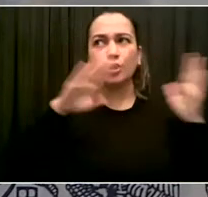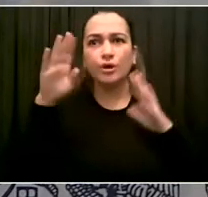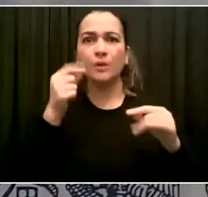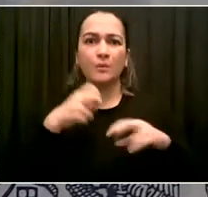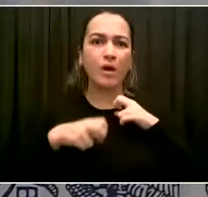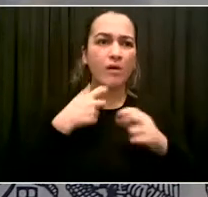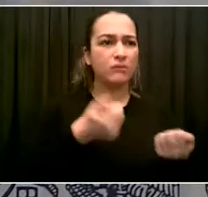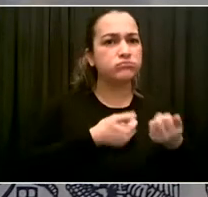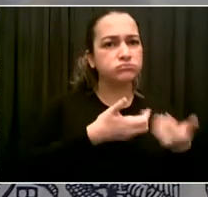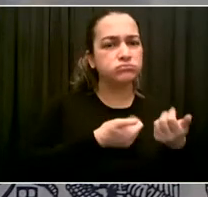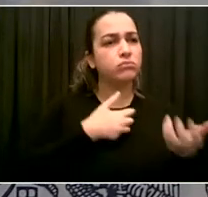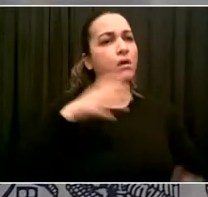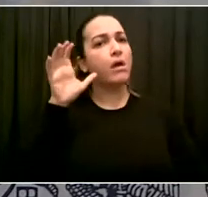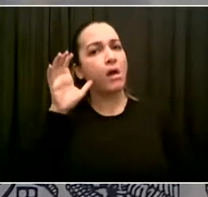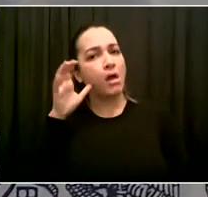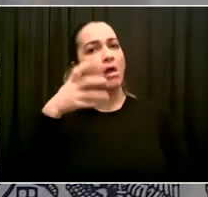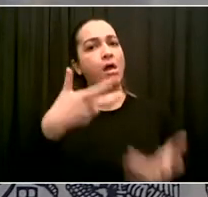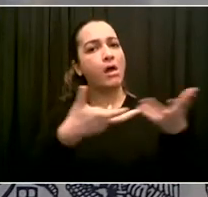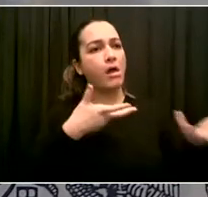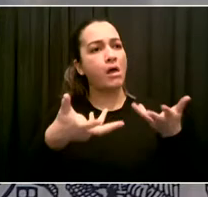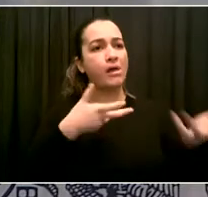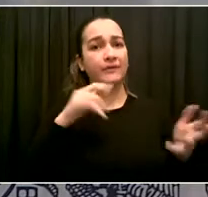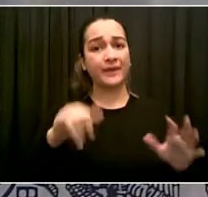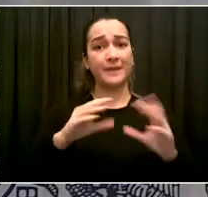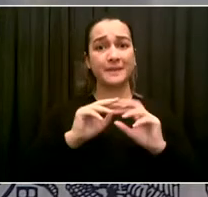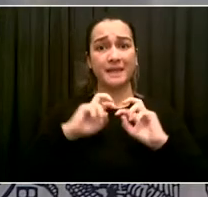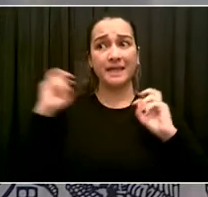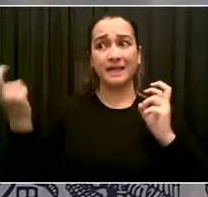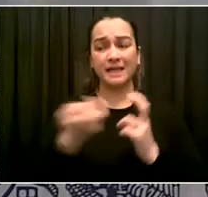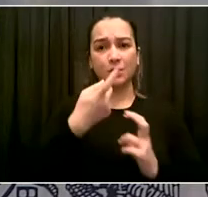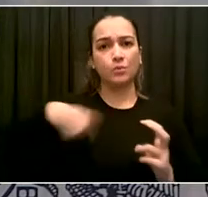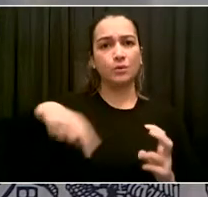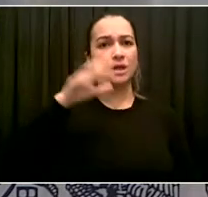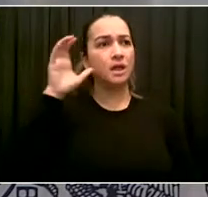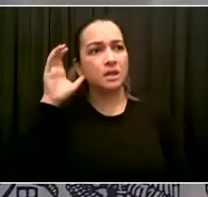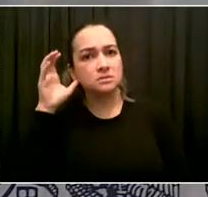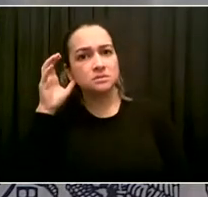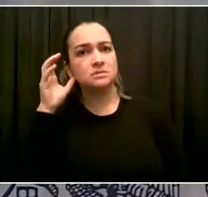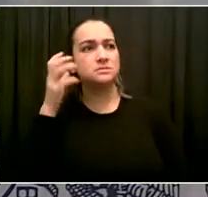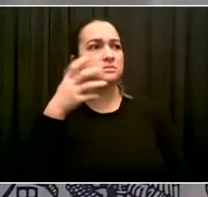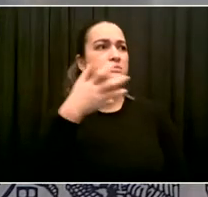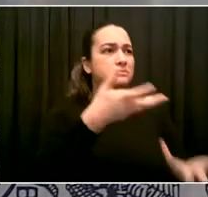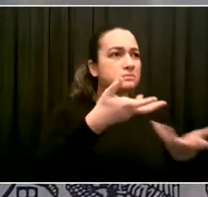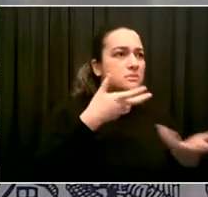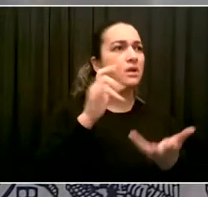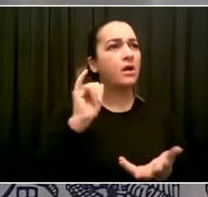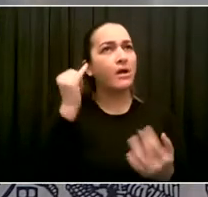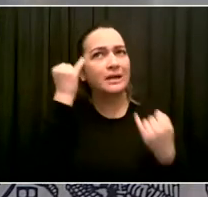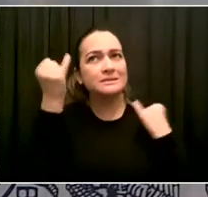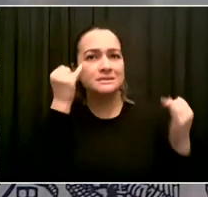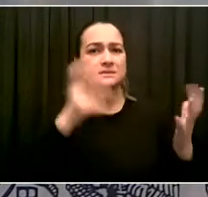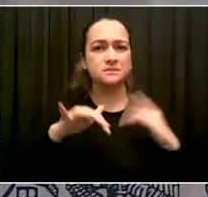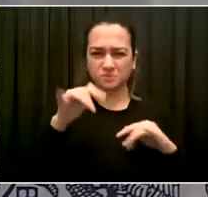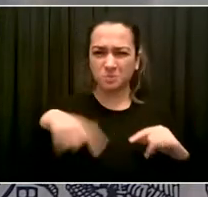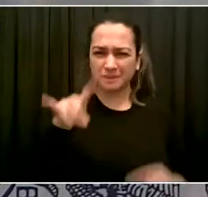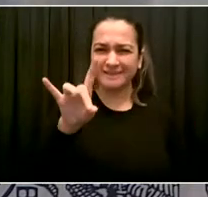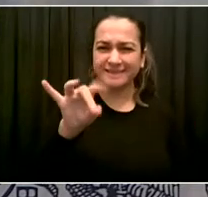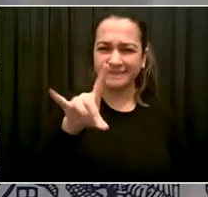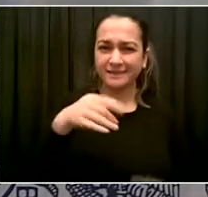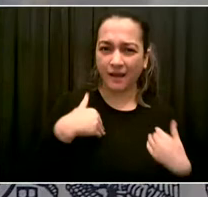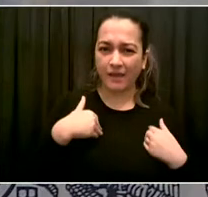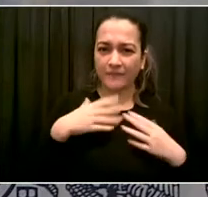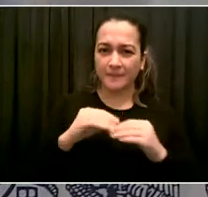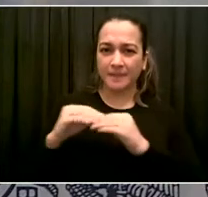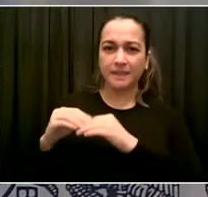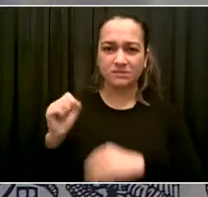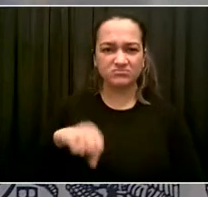far beyond any normal concept that we've seen before of input and really reached deeply into communities to get the best ideas, hear